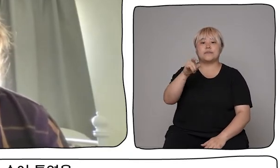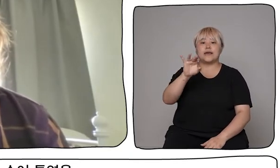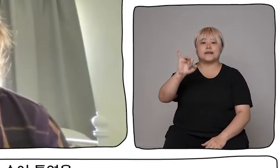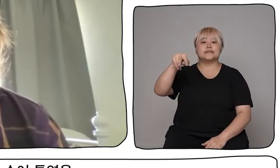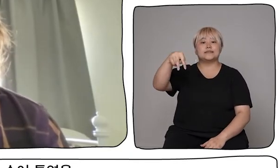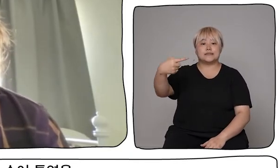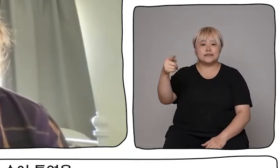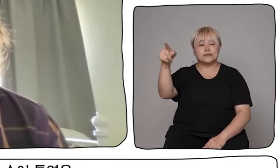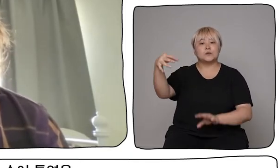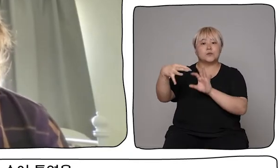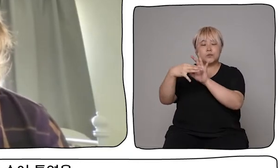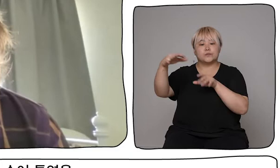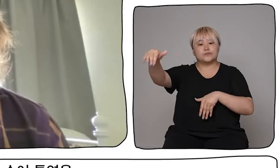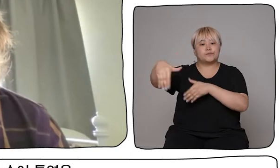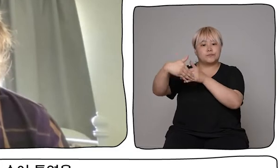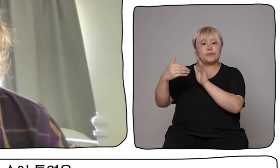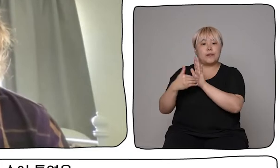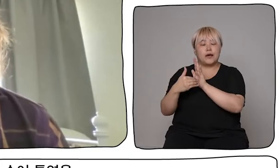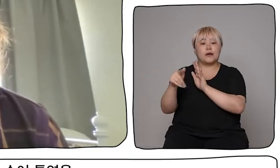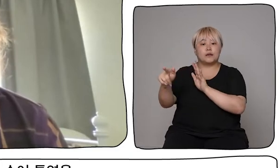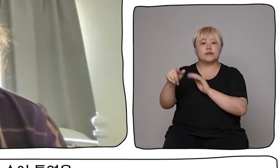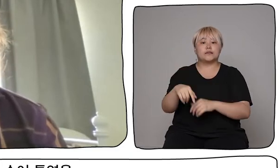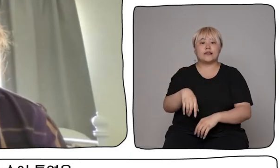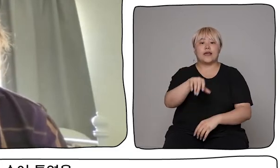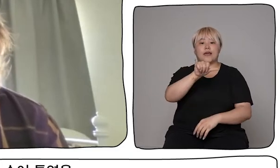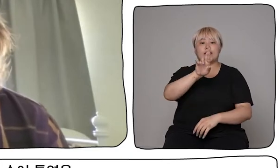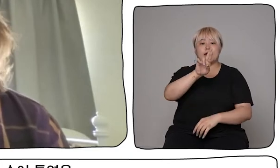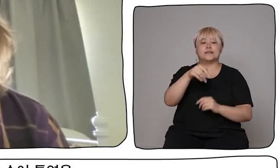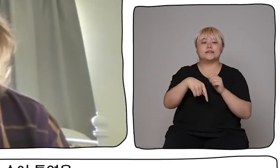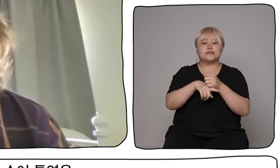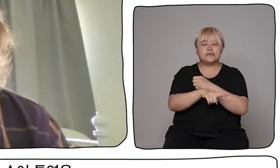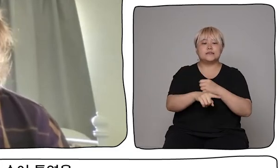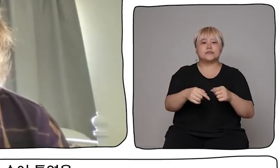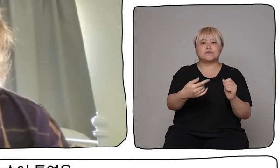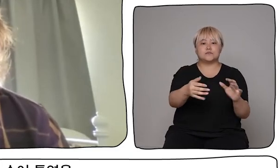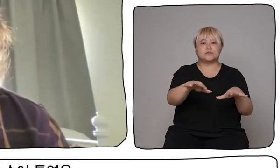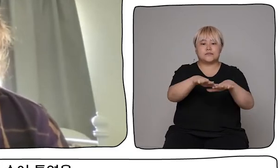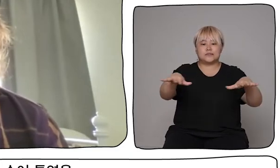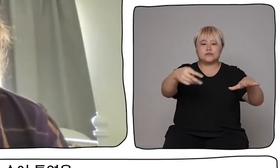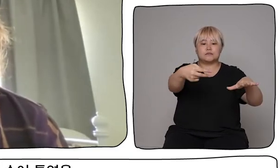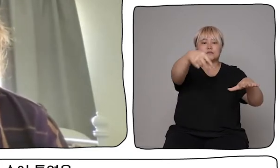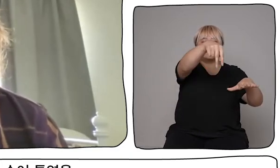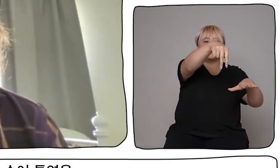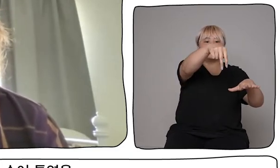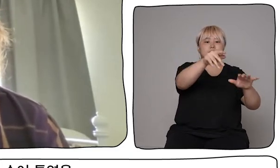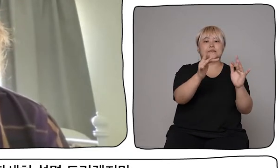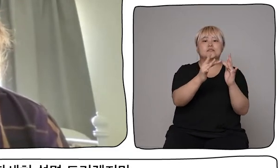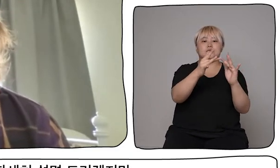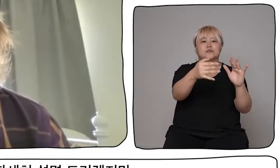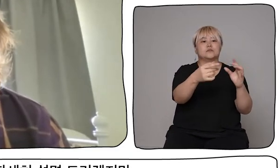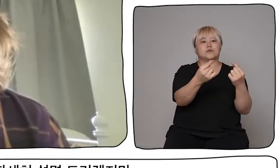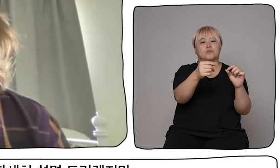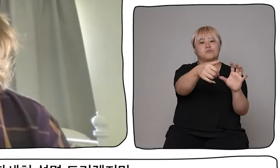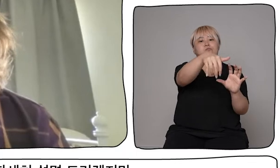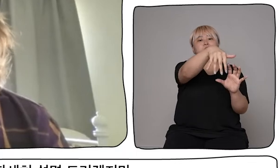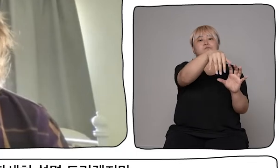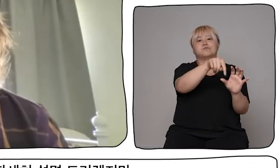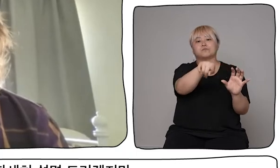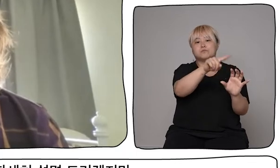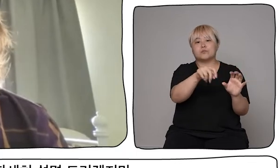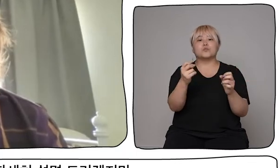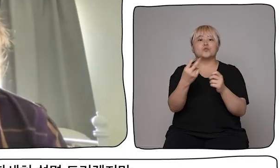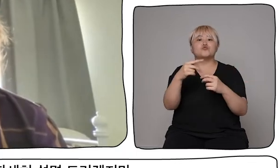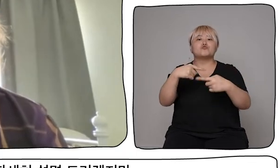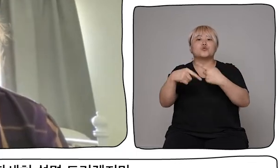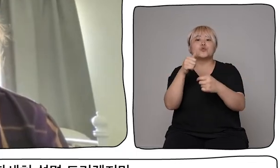at augmented reality sign language interpretation for a variety of different use cases. There's a video I'll play in a second